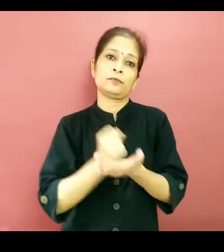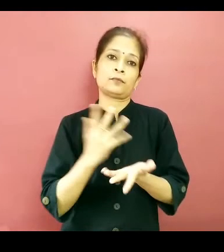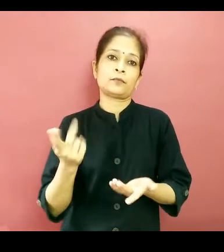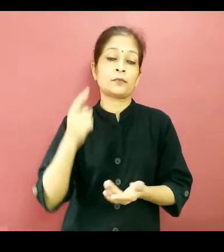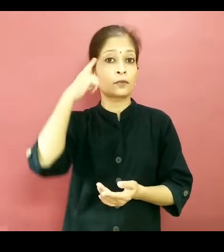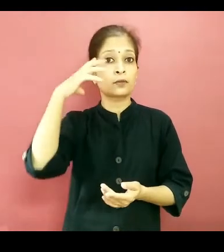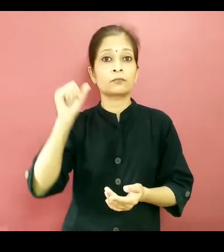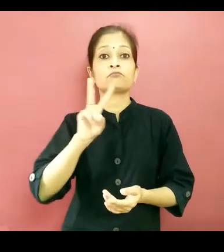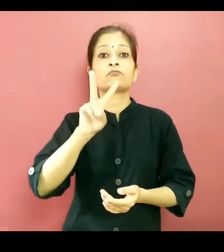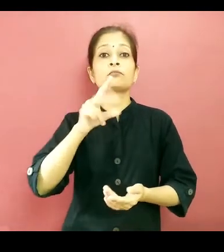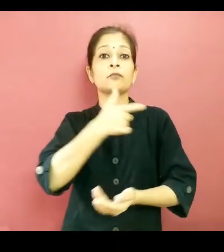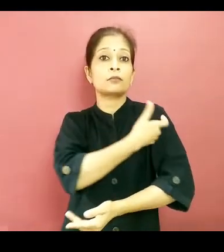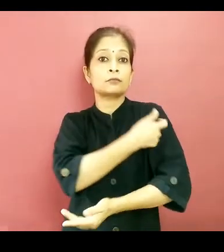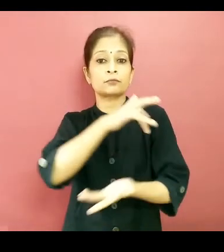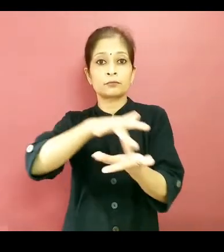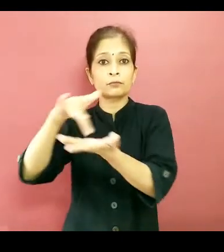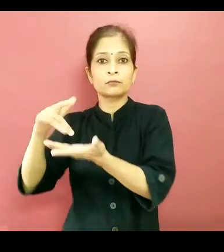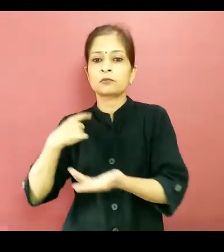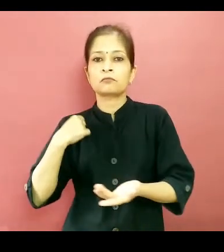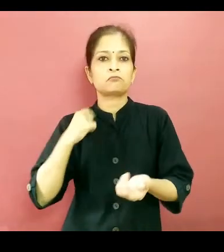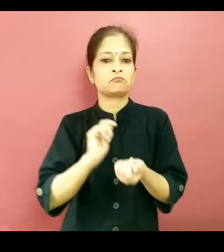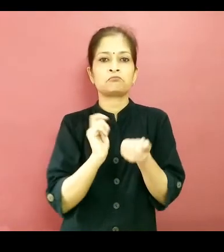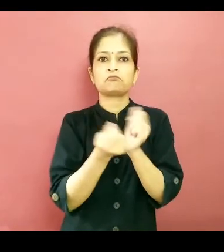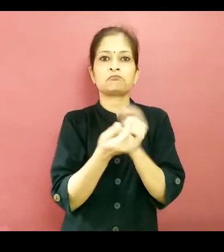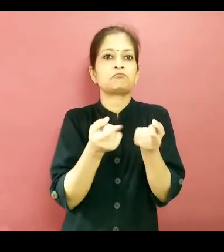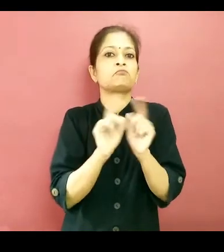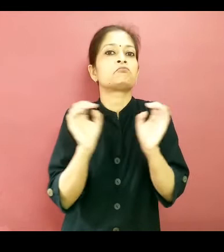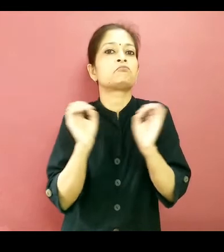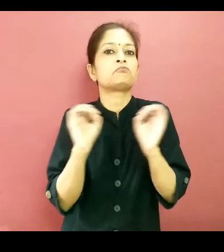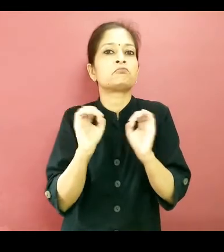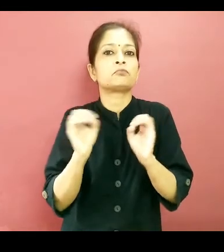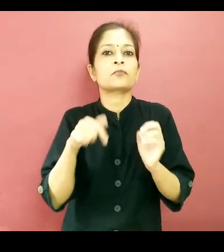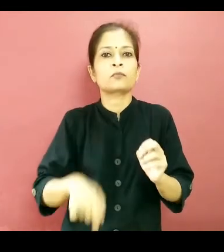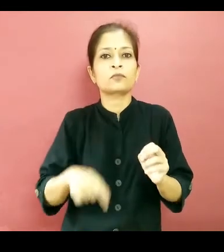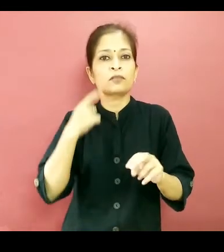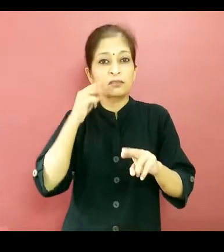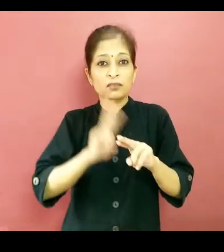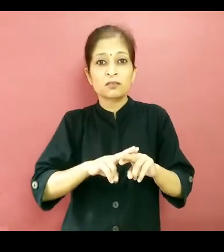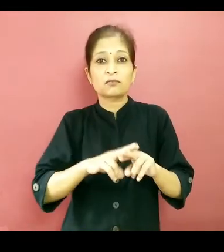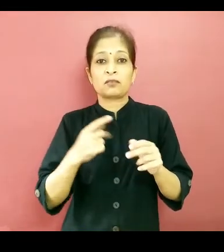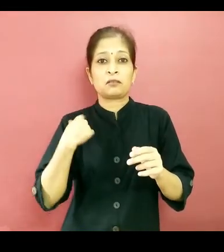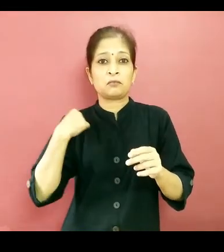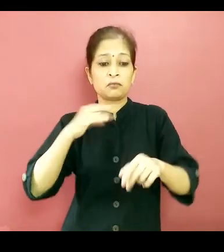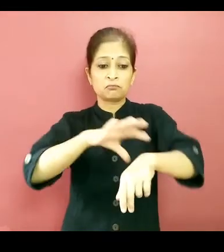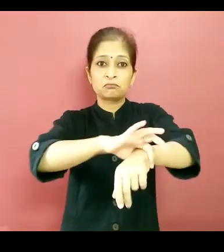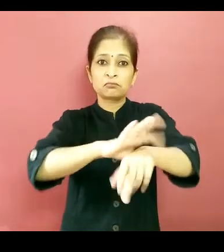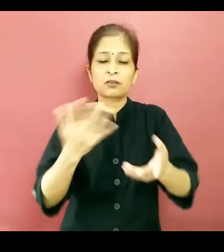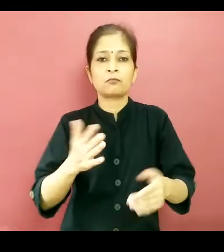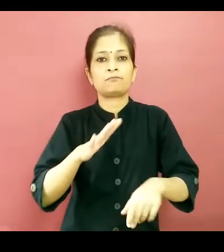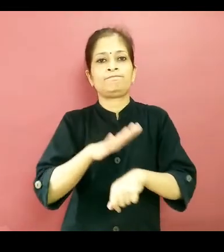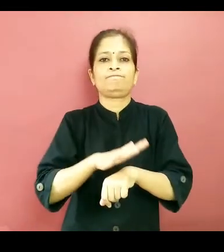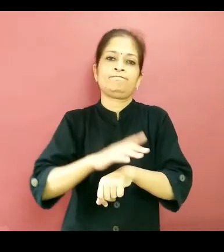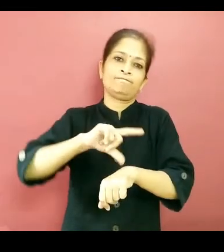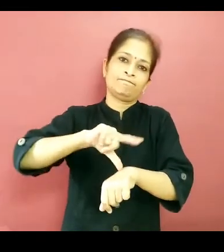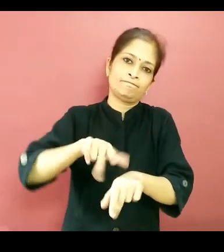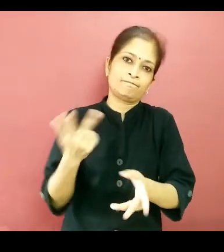Also, considering the vaccination areas don't have space for changing rooms, wearing inaccessible long-sleeved clothes can cause